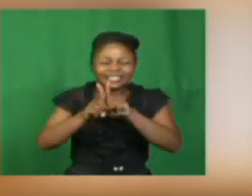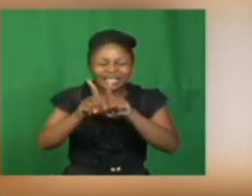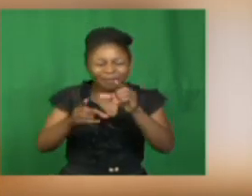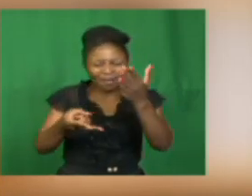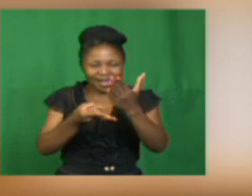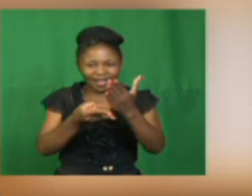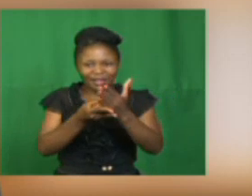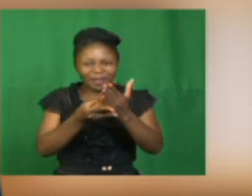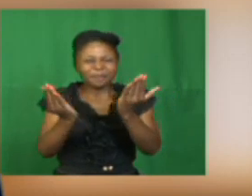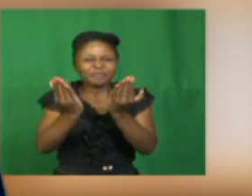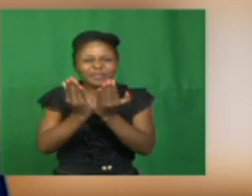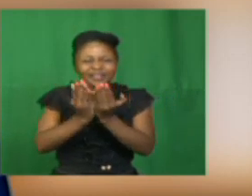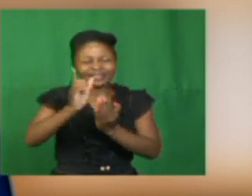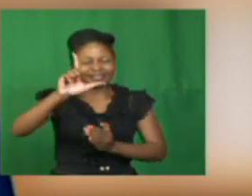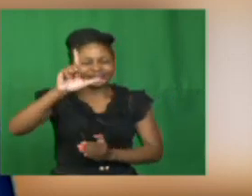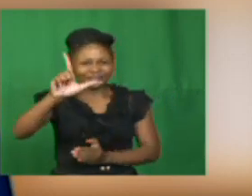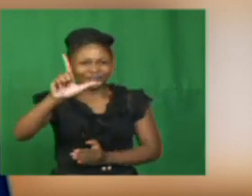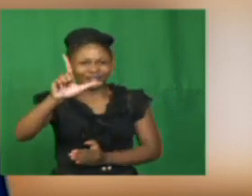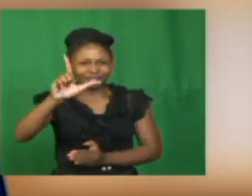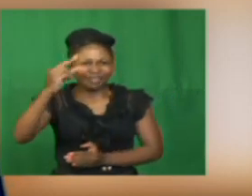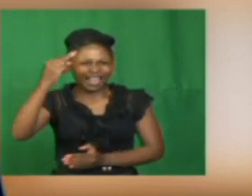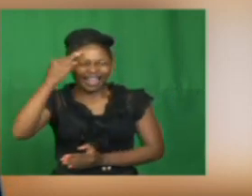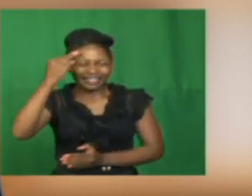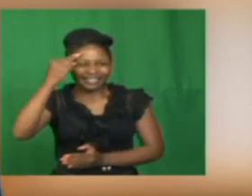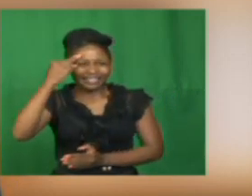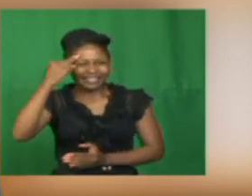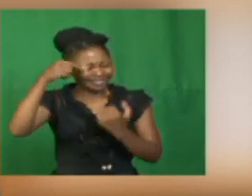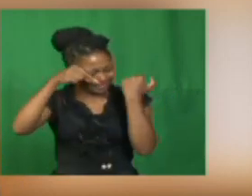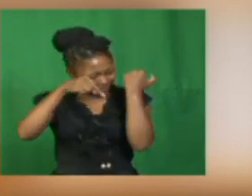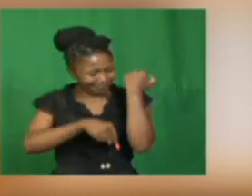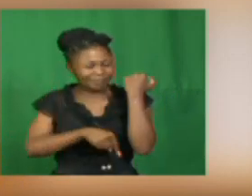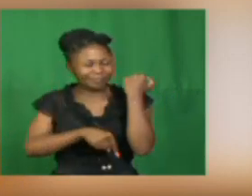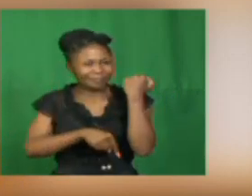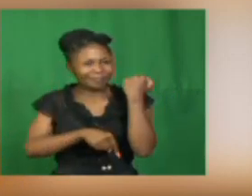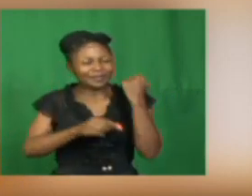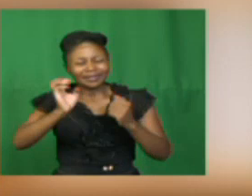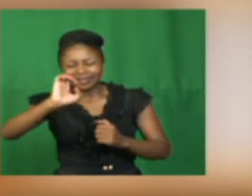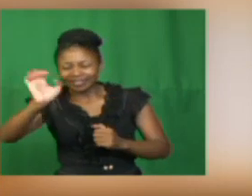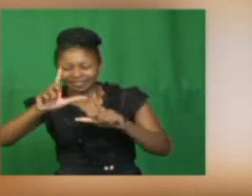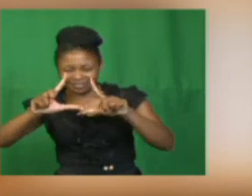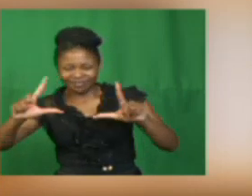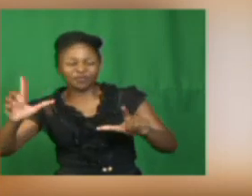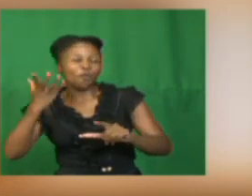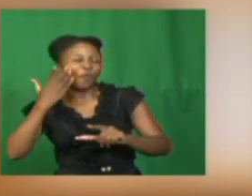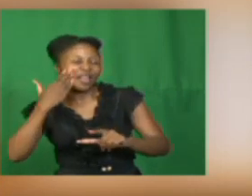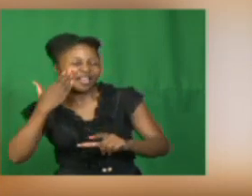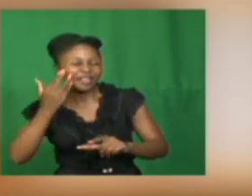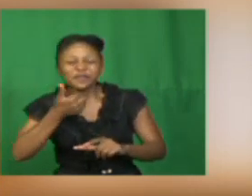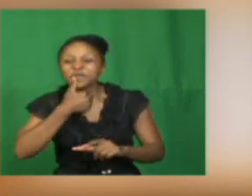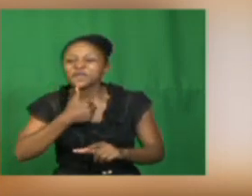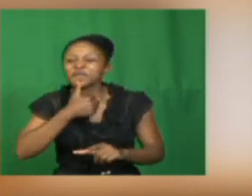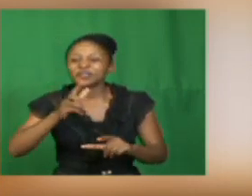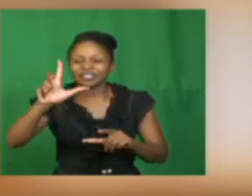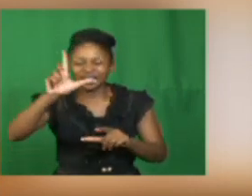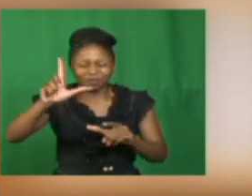deepen their understanding of the English language as they apply the language usage in their